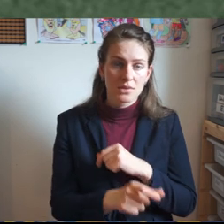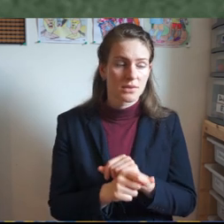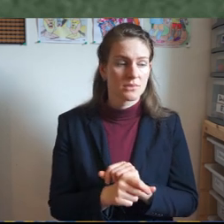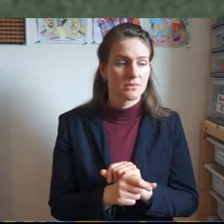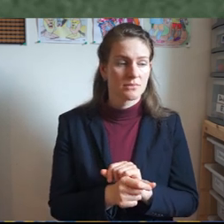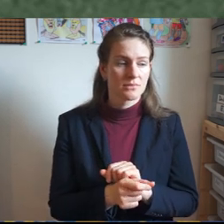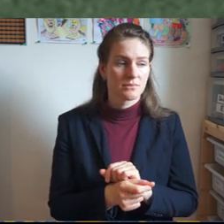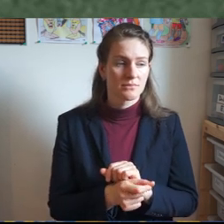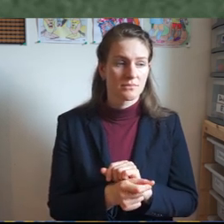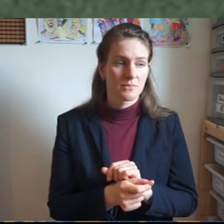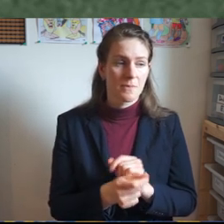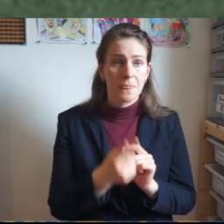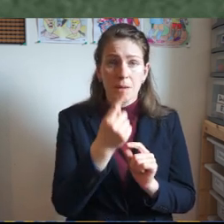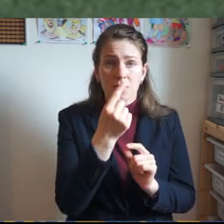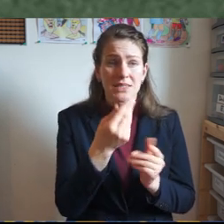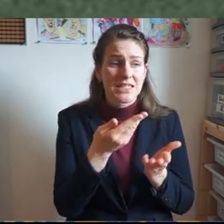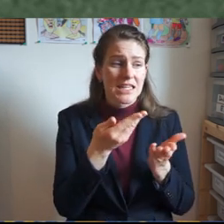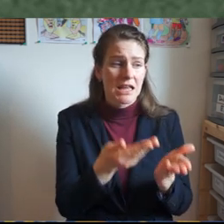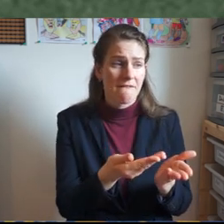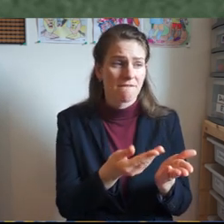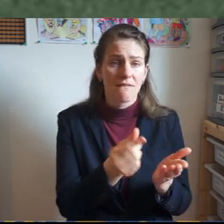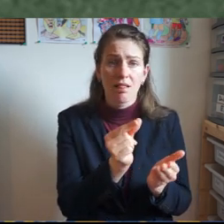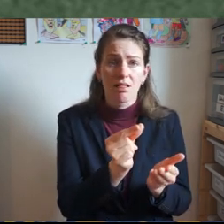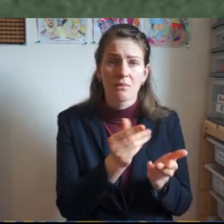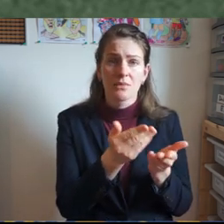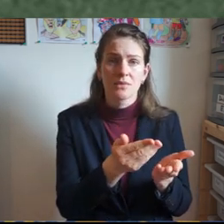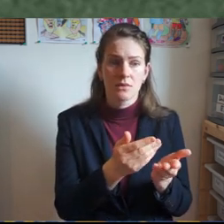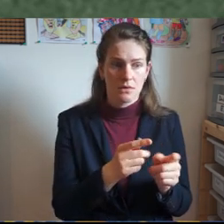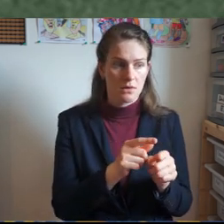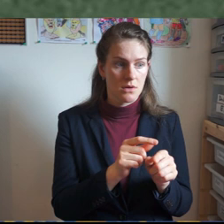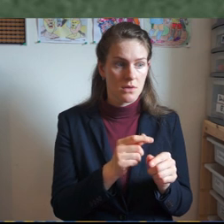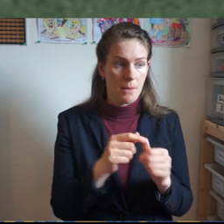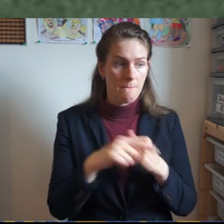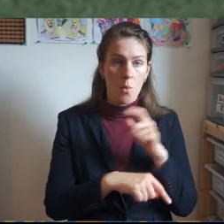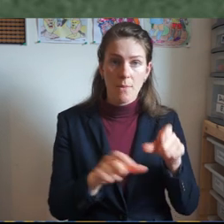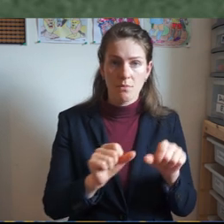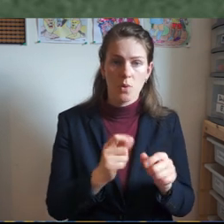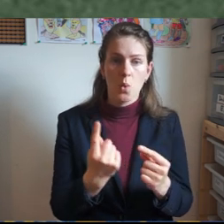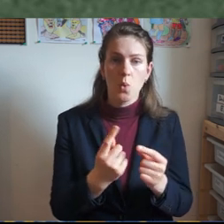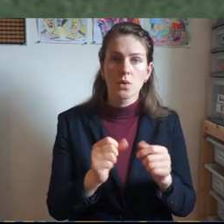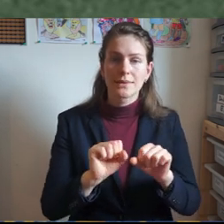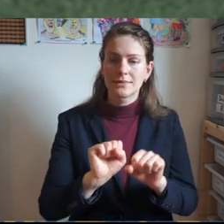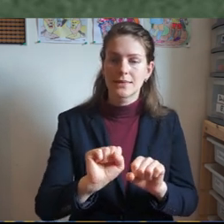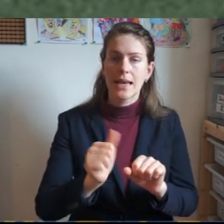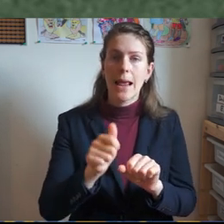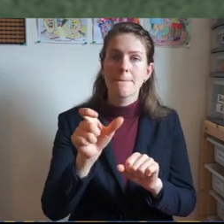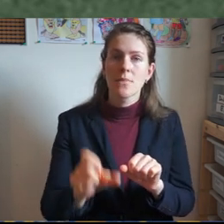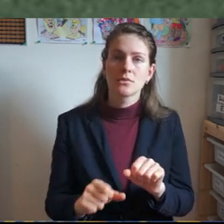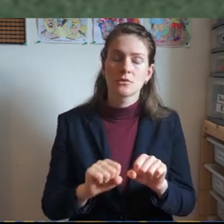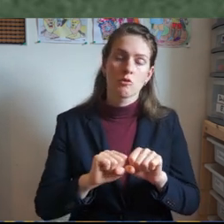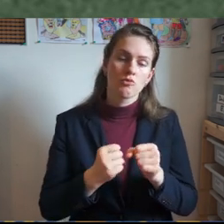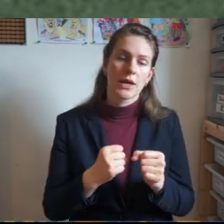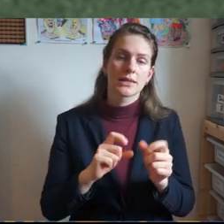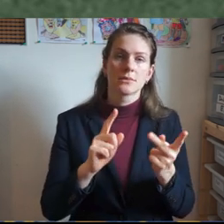are his neighbors so he breaks the second great commandment loving his